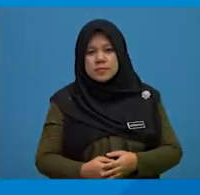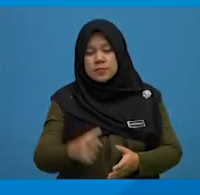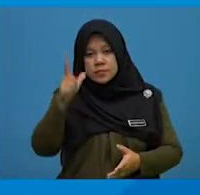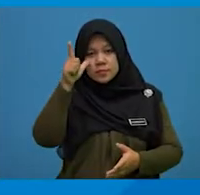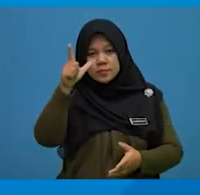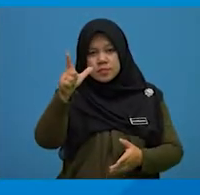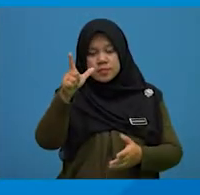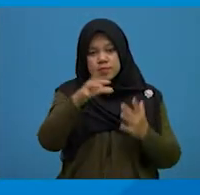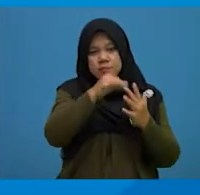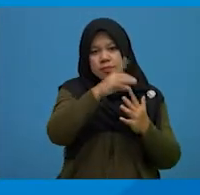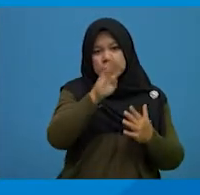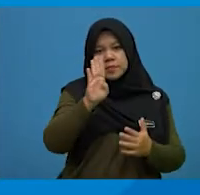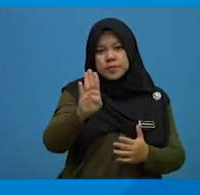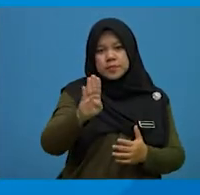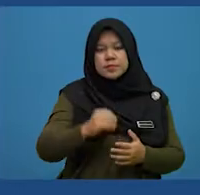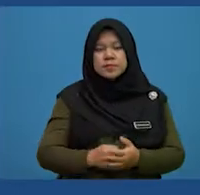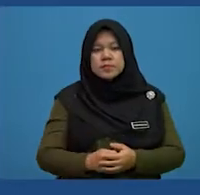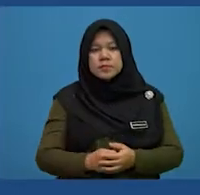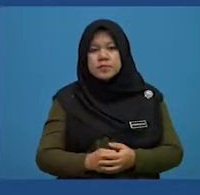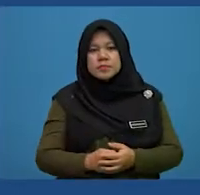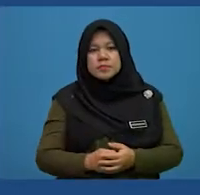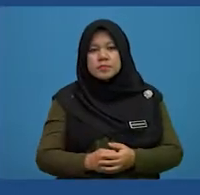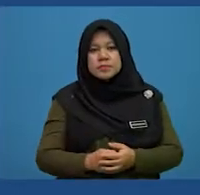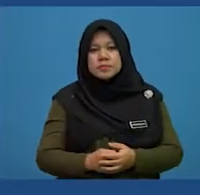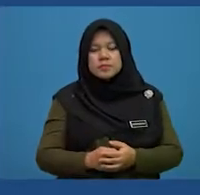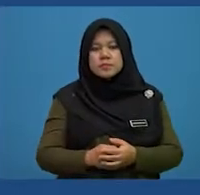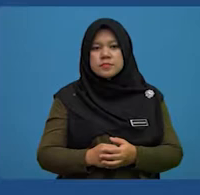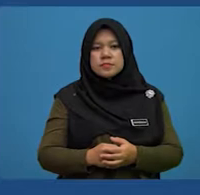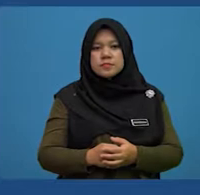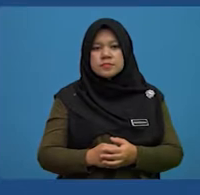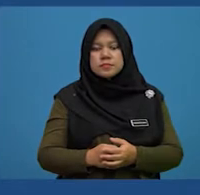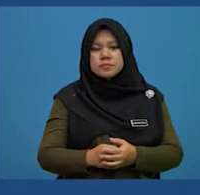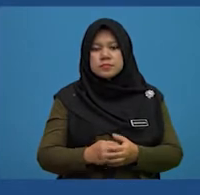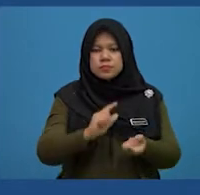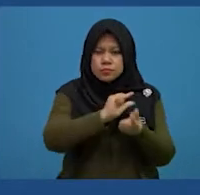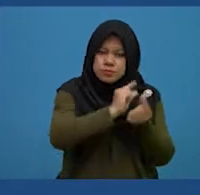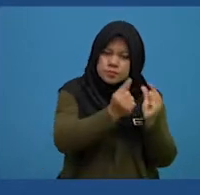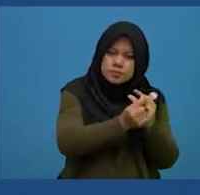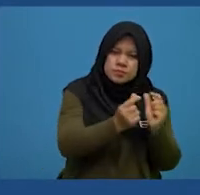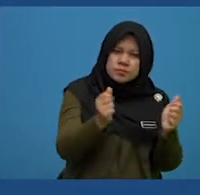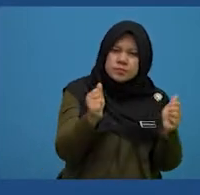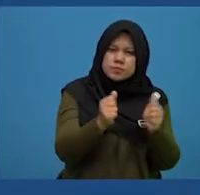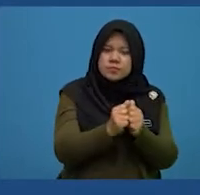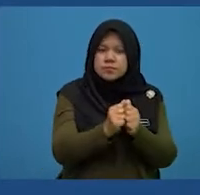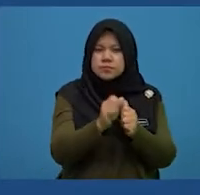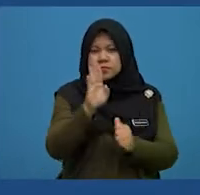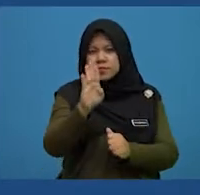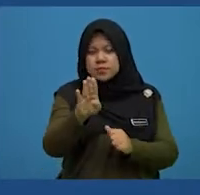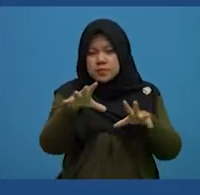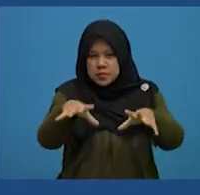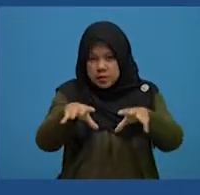Let's look at option B. Appeal line five can best be replaced by